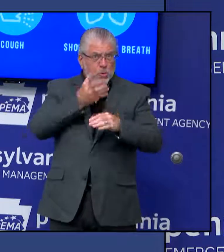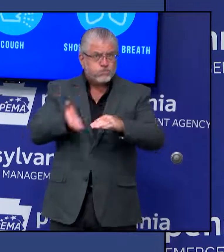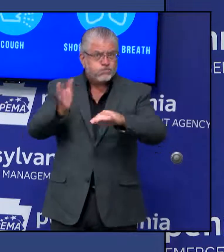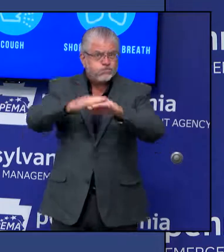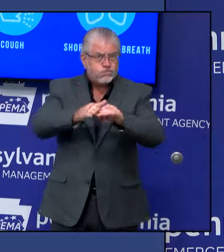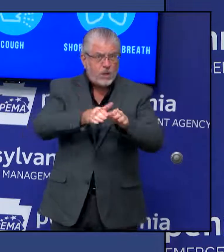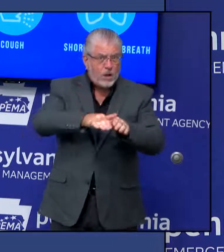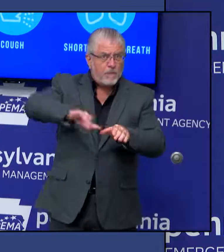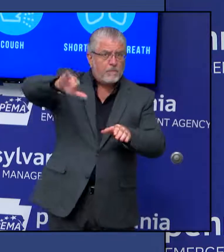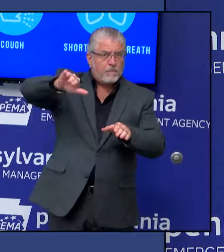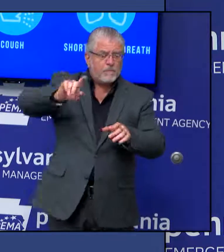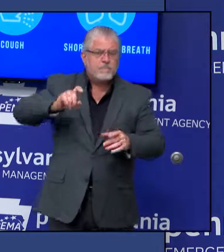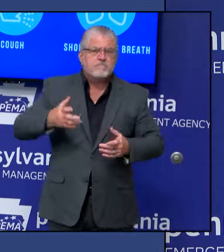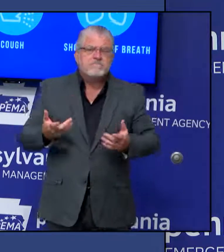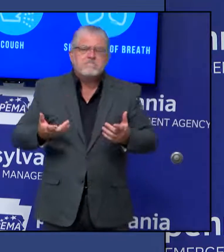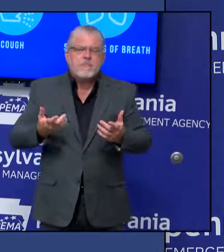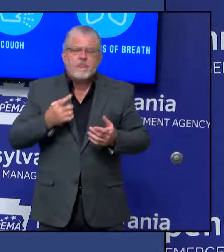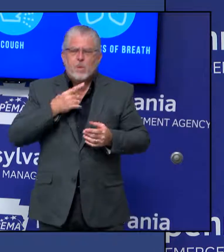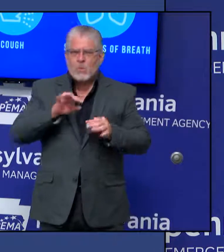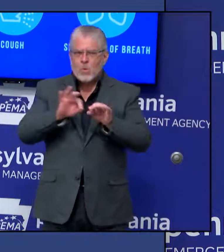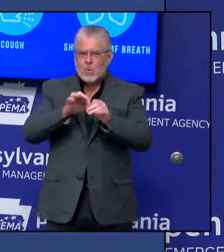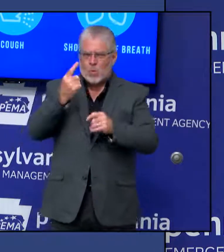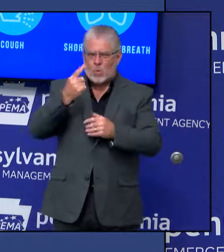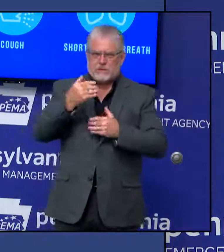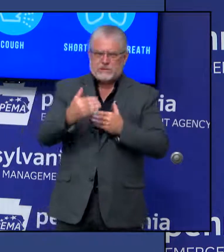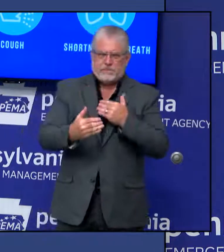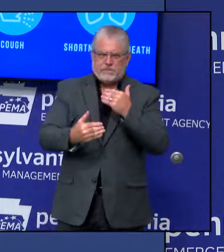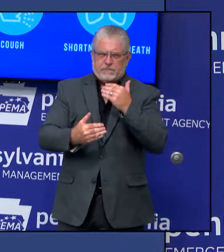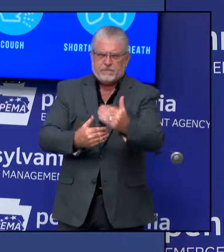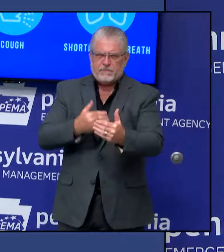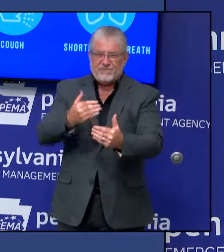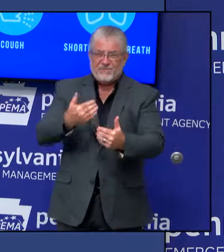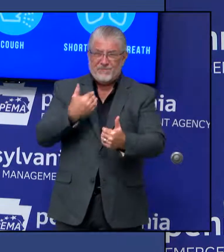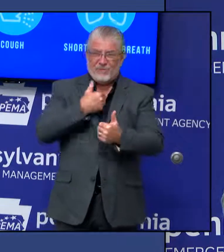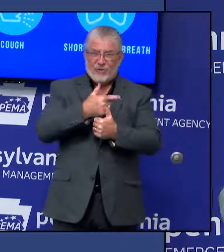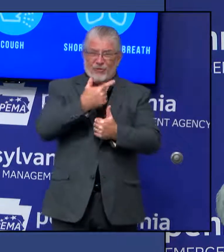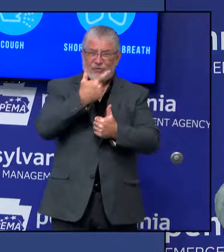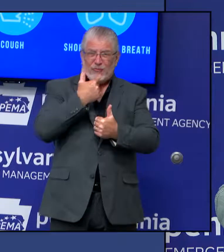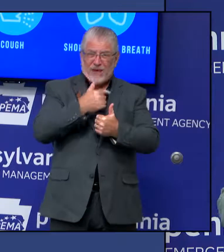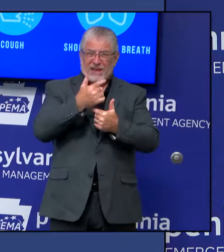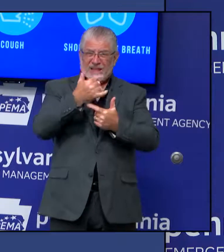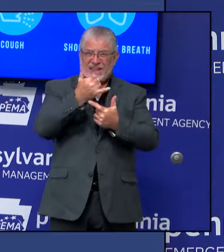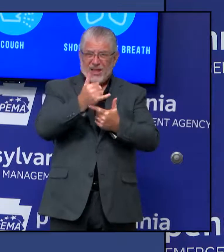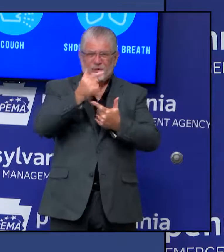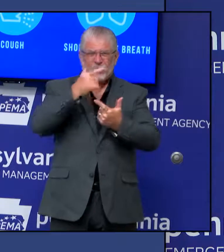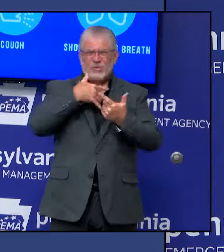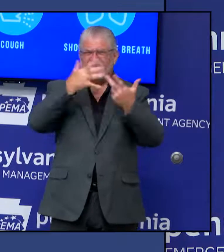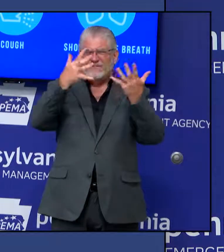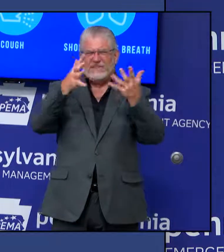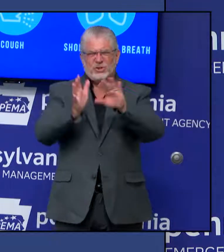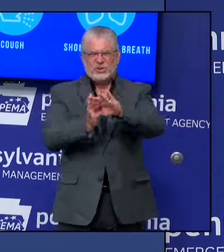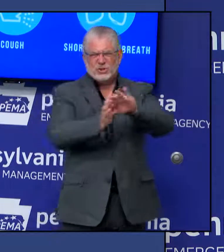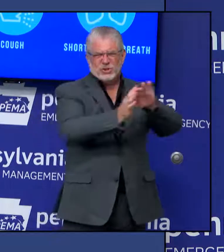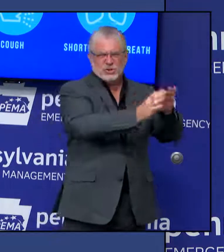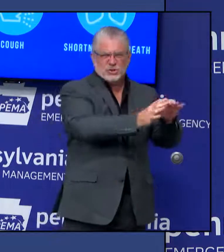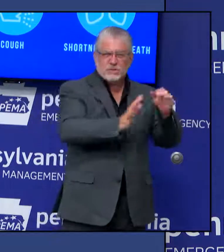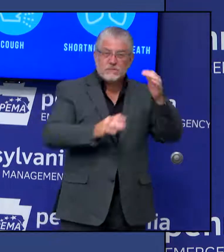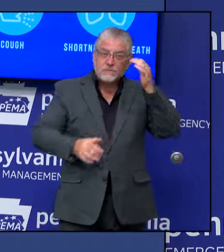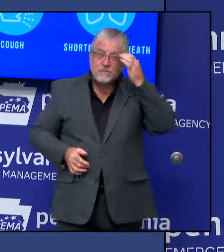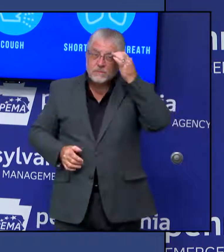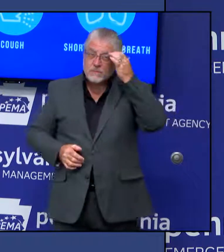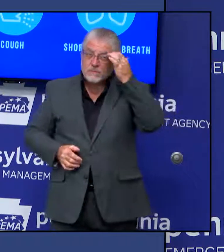as you know, kind of gone beyond the red, green, yellow type in that schema. And so, we had put in